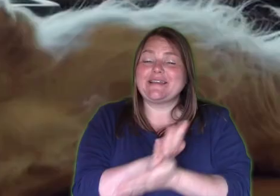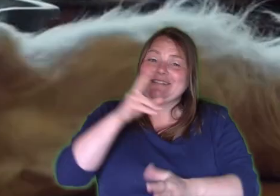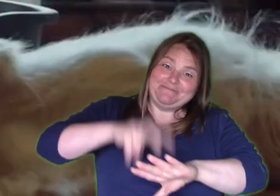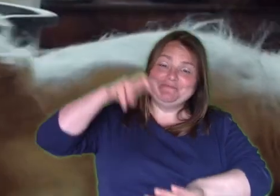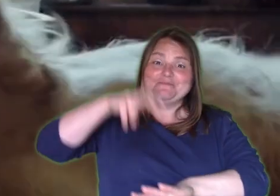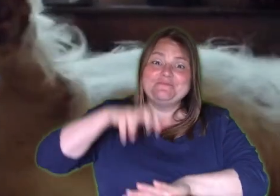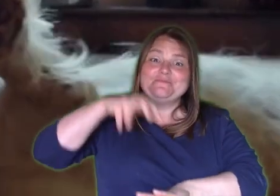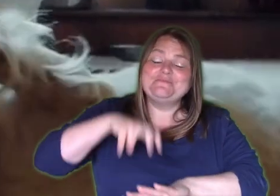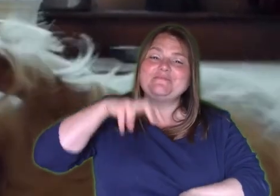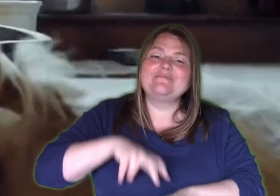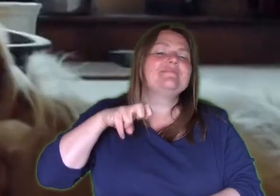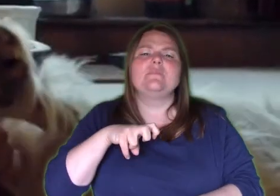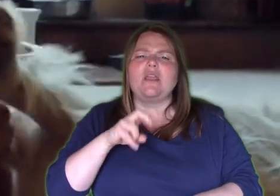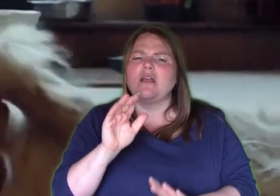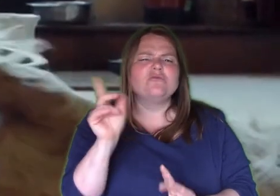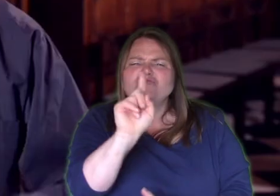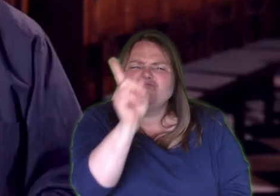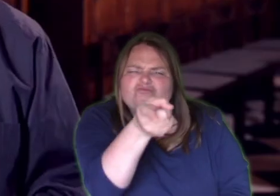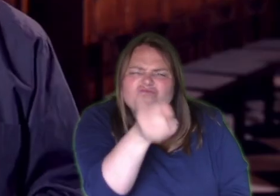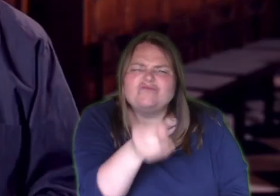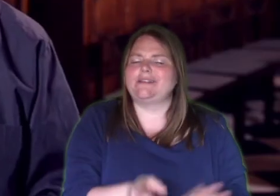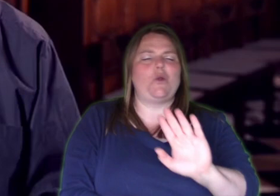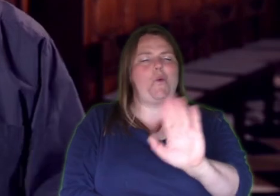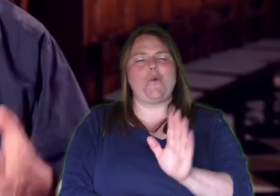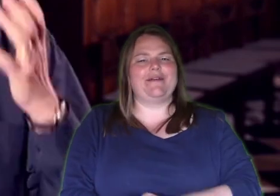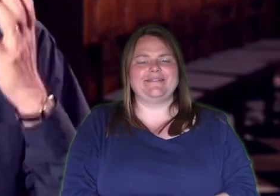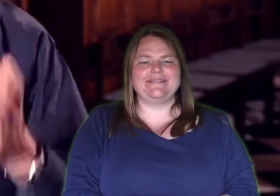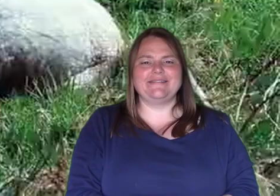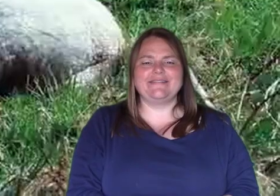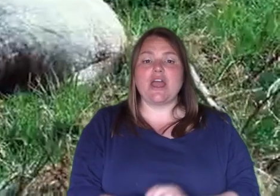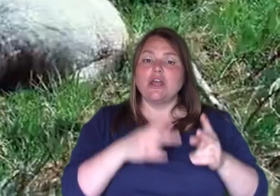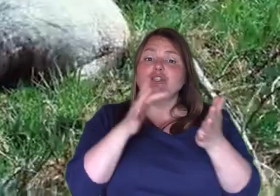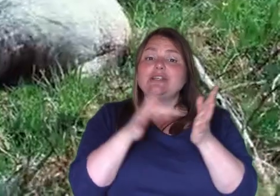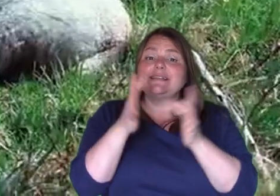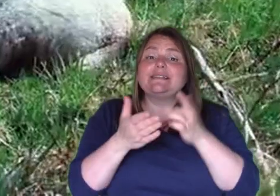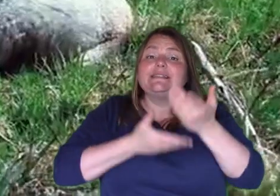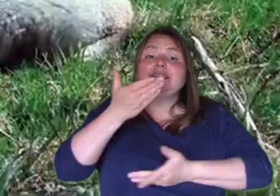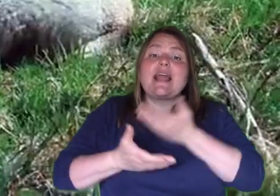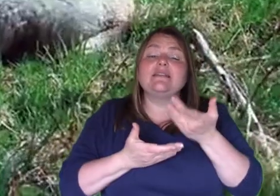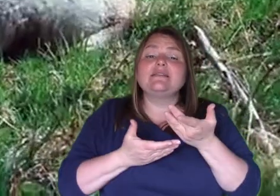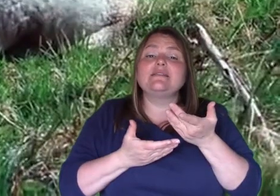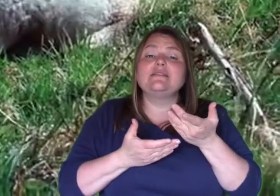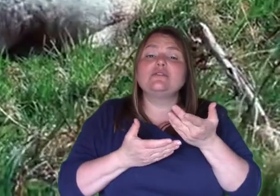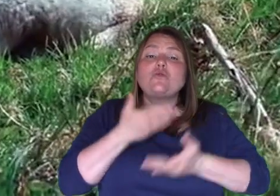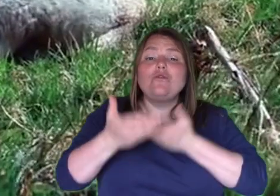We weren't crossed with her. Jesus tells a story about a shepherd who lost one of his sheep.